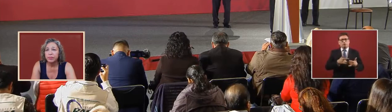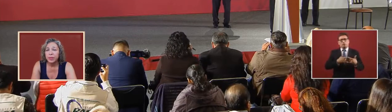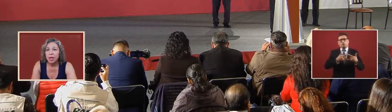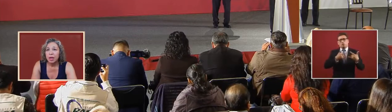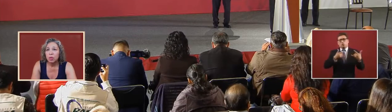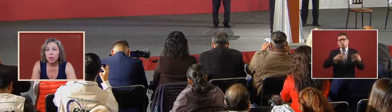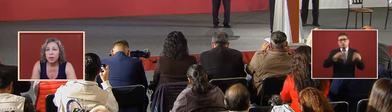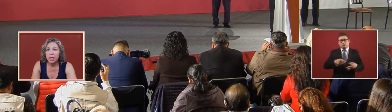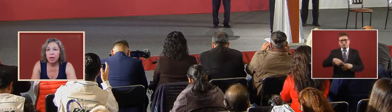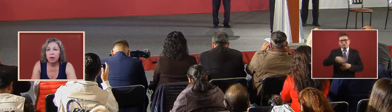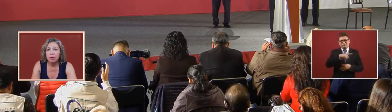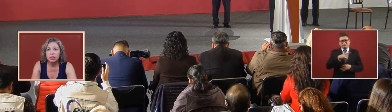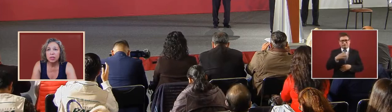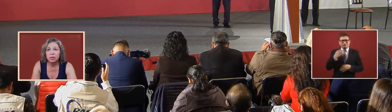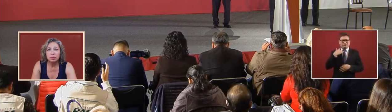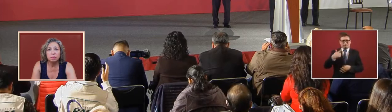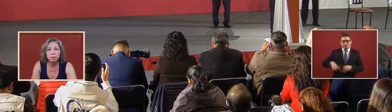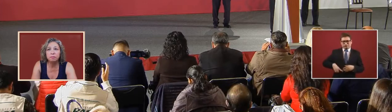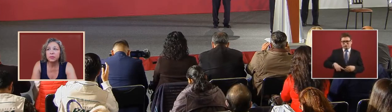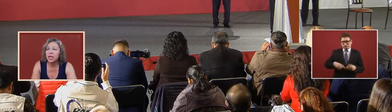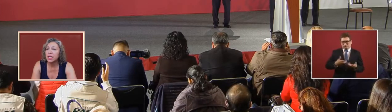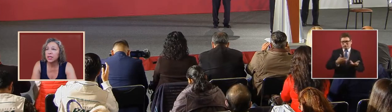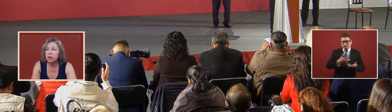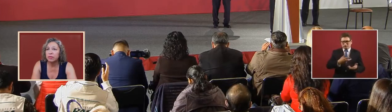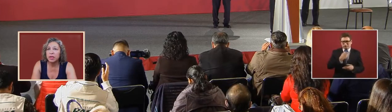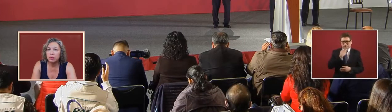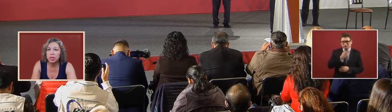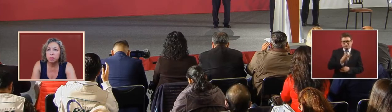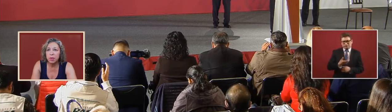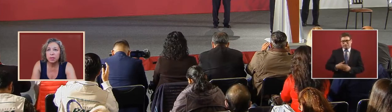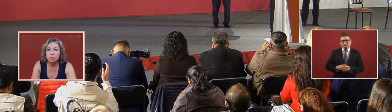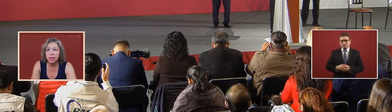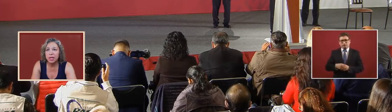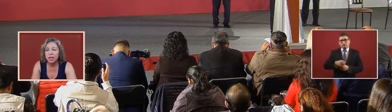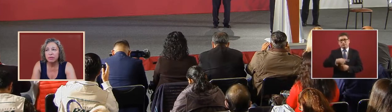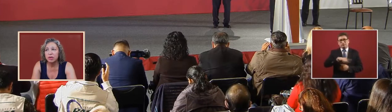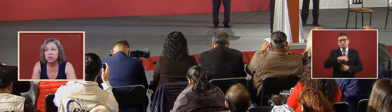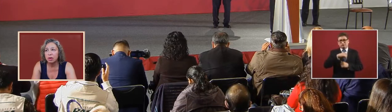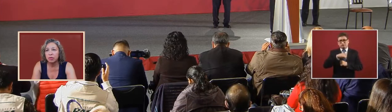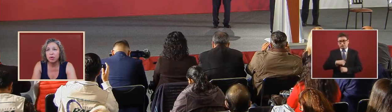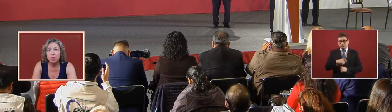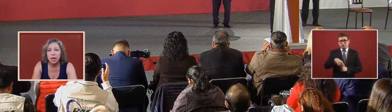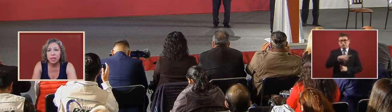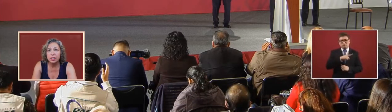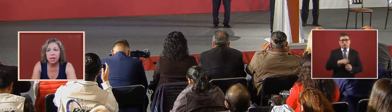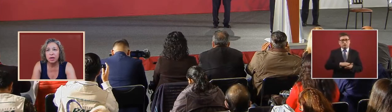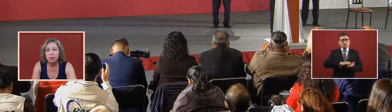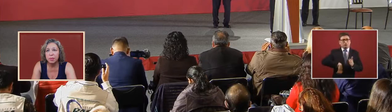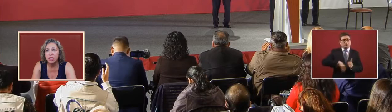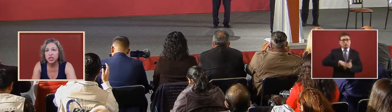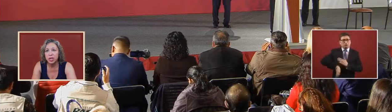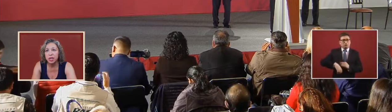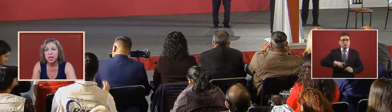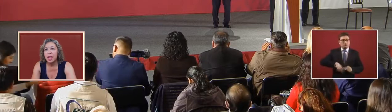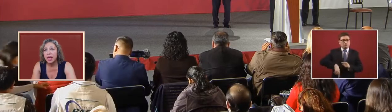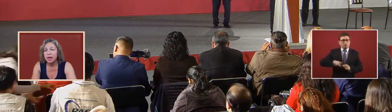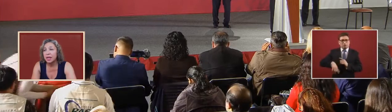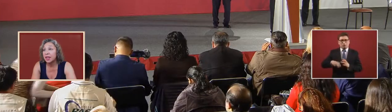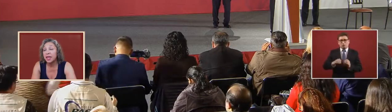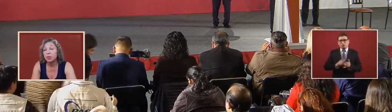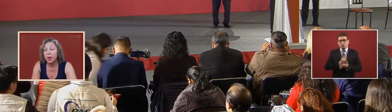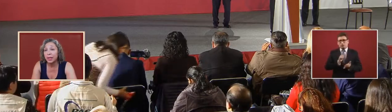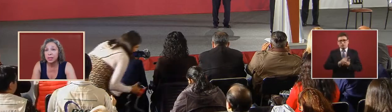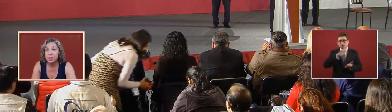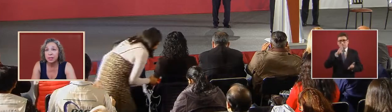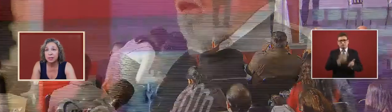where they also let go of the responsibility of those authorities and omission and